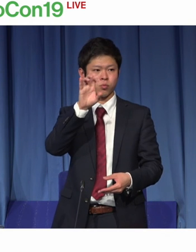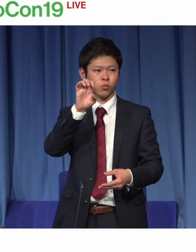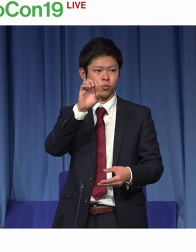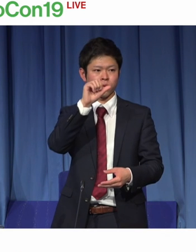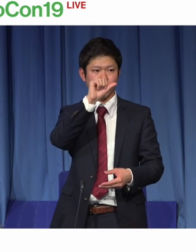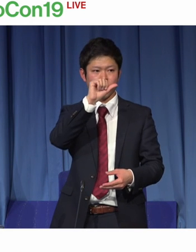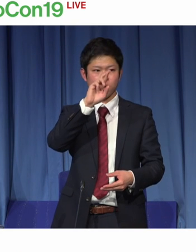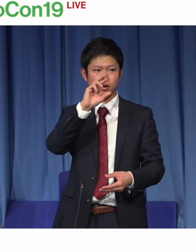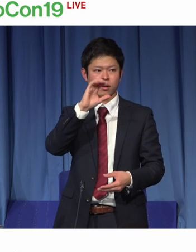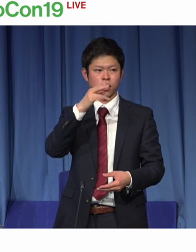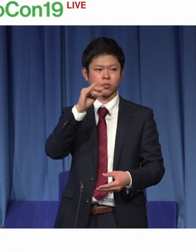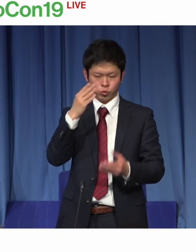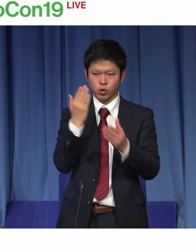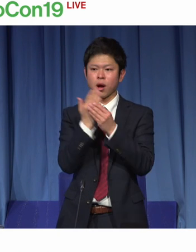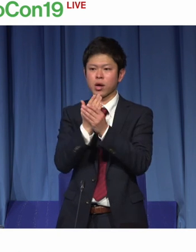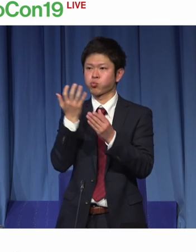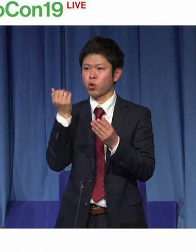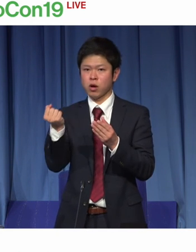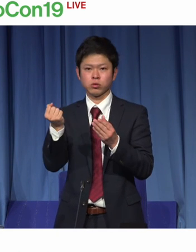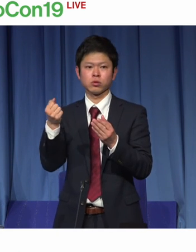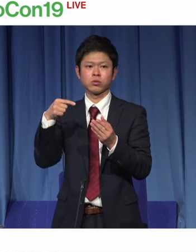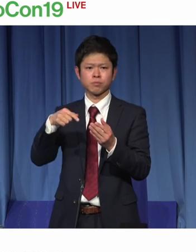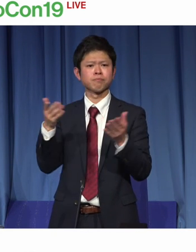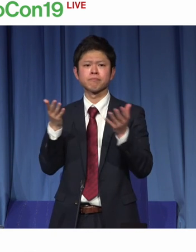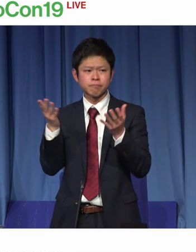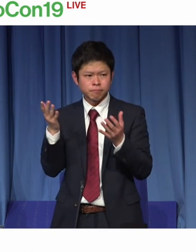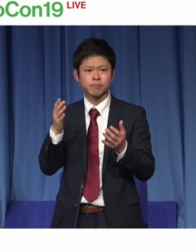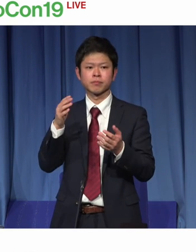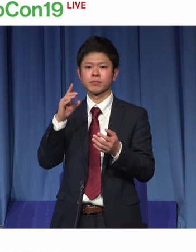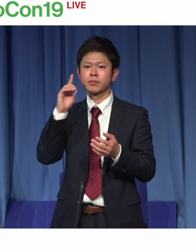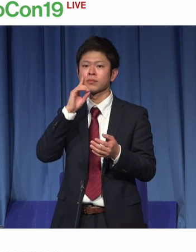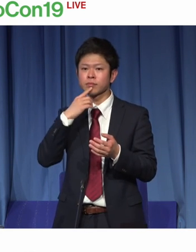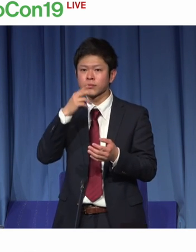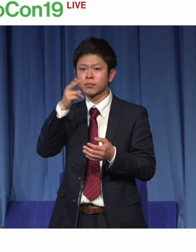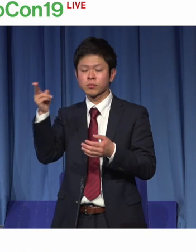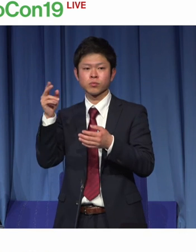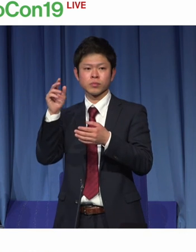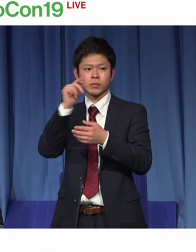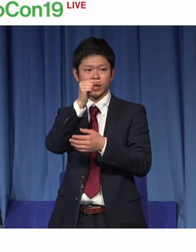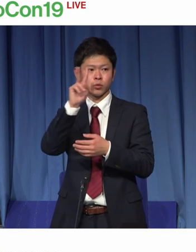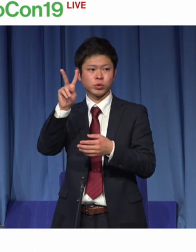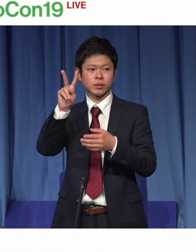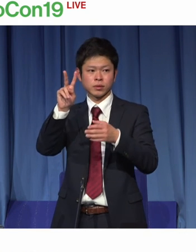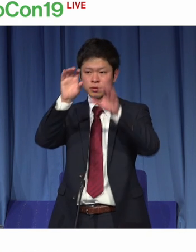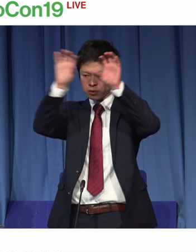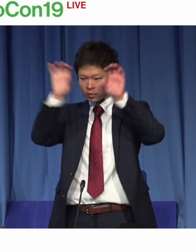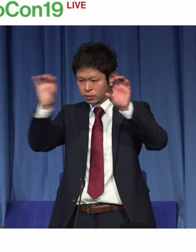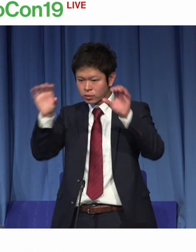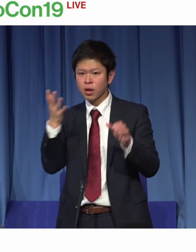iDragon 4 has additionally an archive